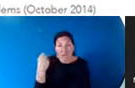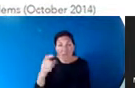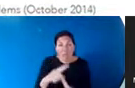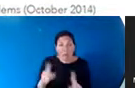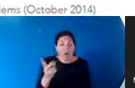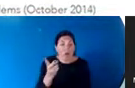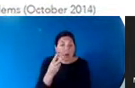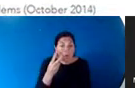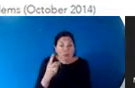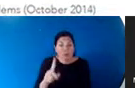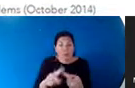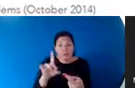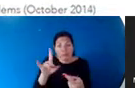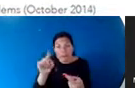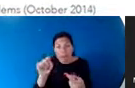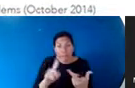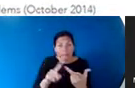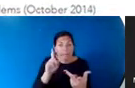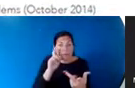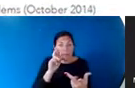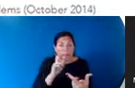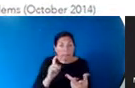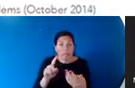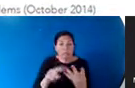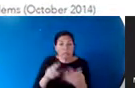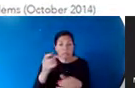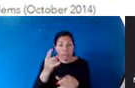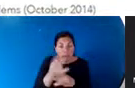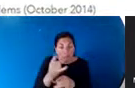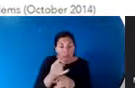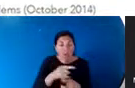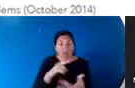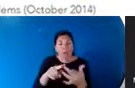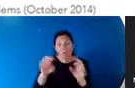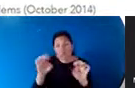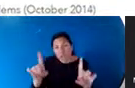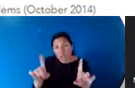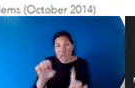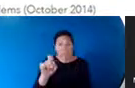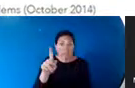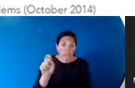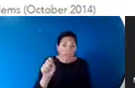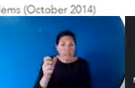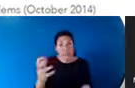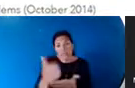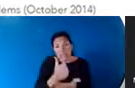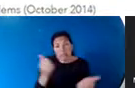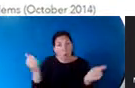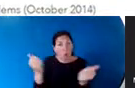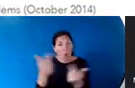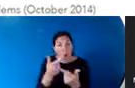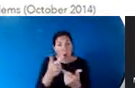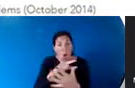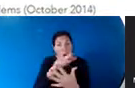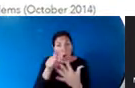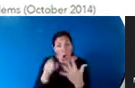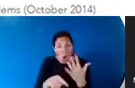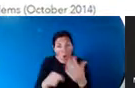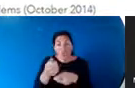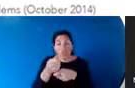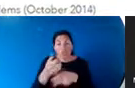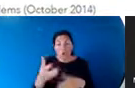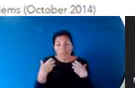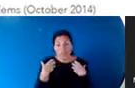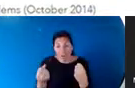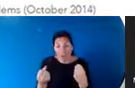use, diet, exercise, alcohol use, sex, houses we live in, education, job status, income, community safety. All of this is what causes health. And that is